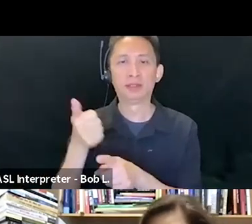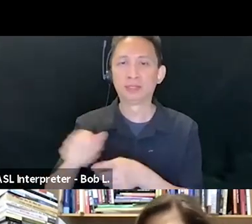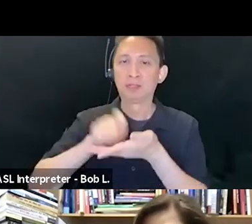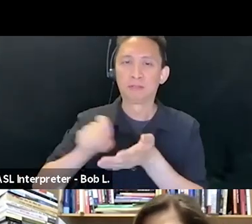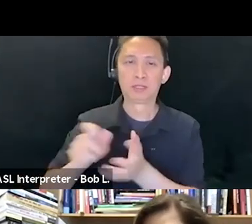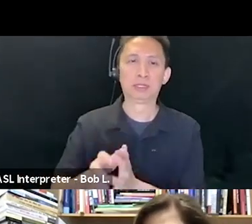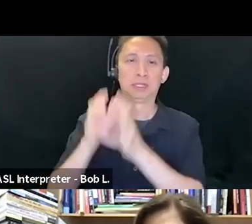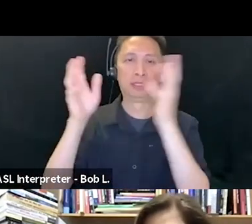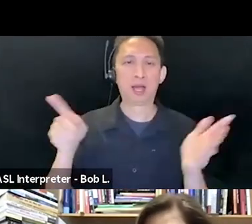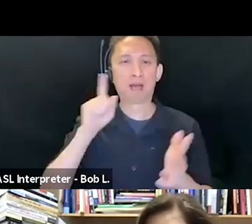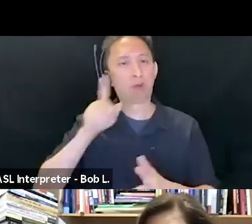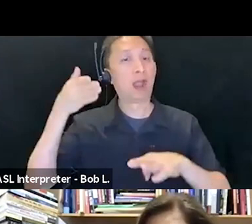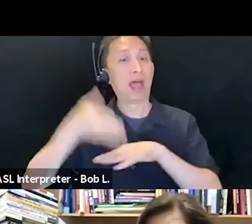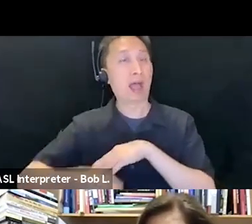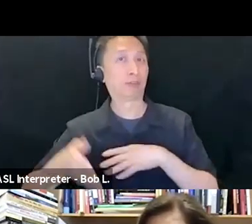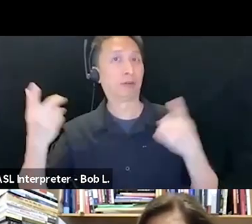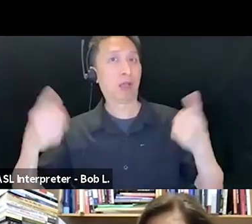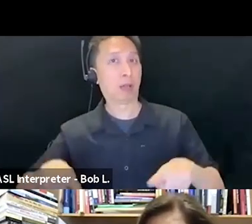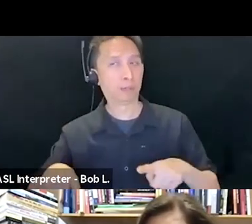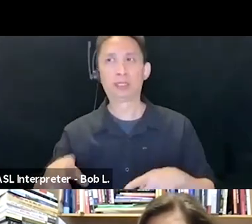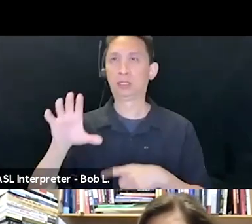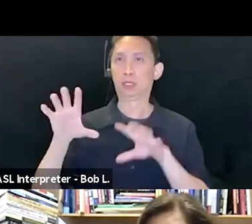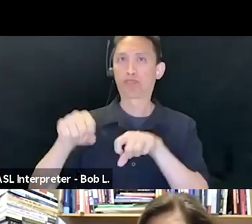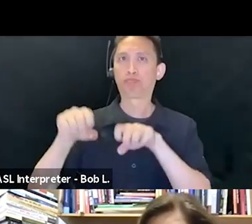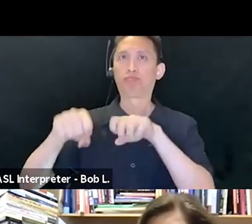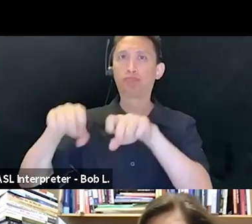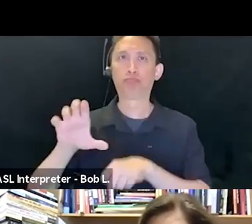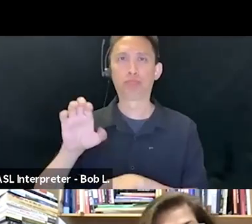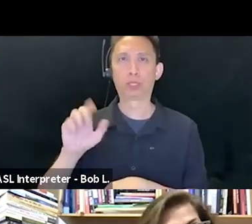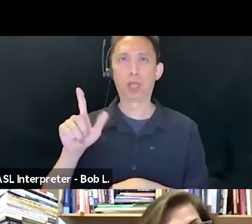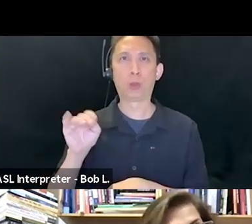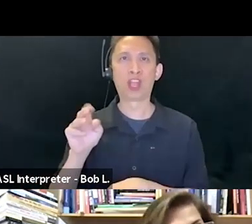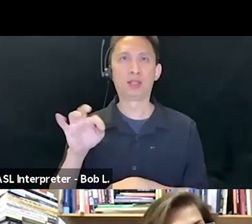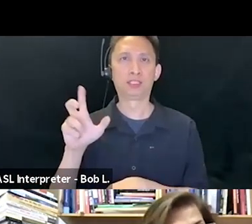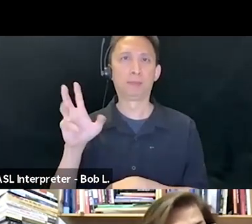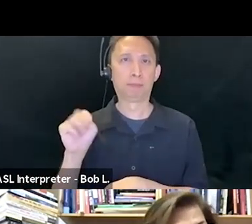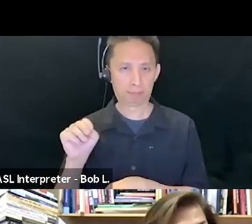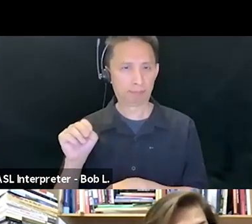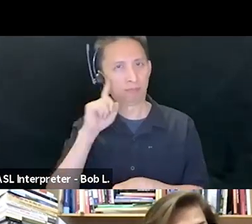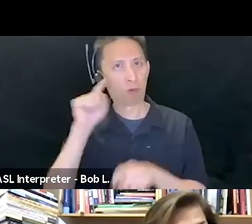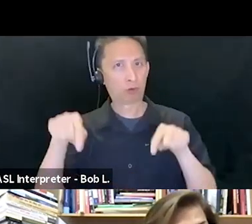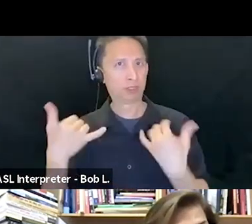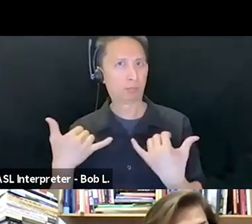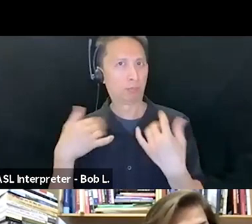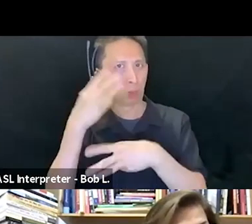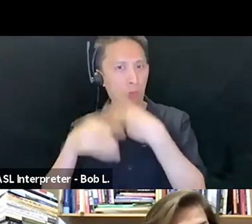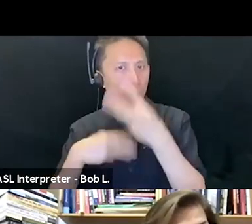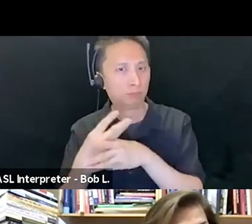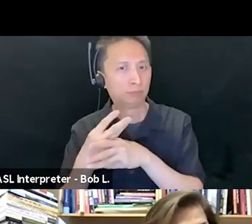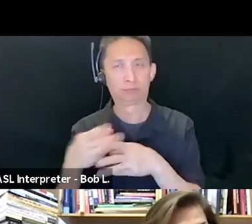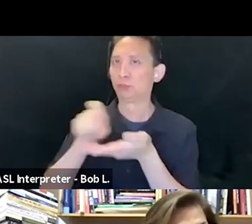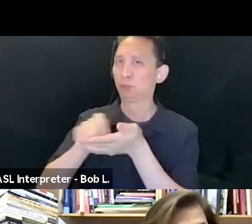afterlives of colonialism in the contemporary Arab world and has contributed enormously important articles,